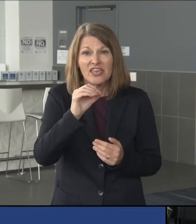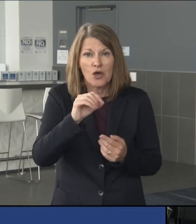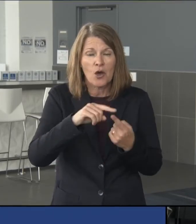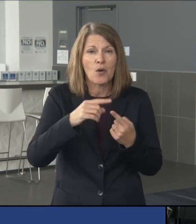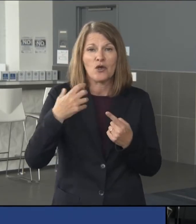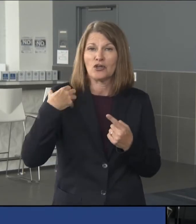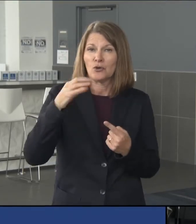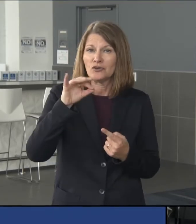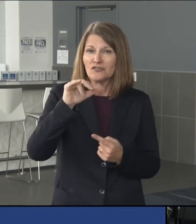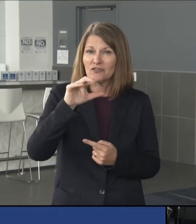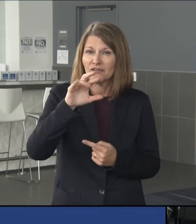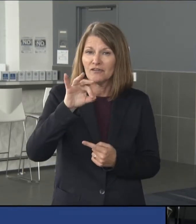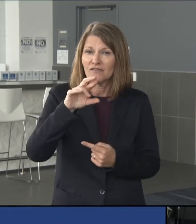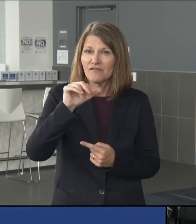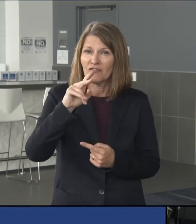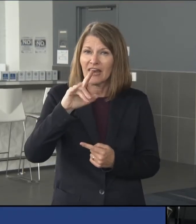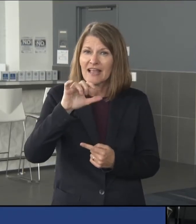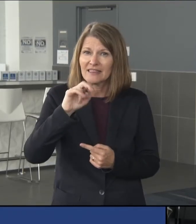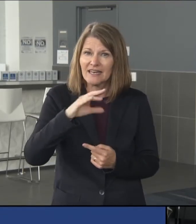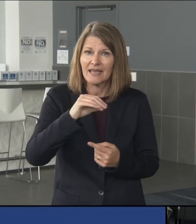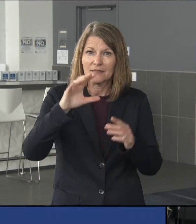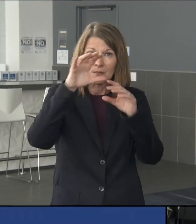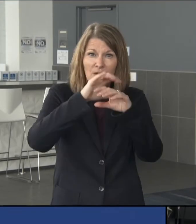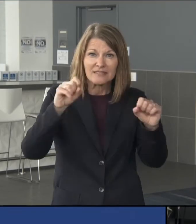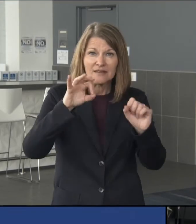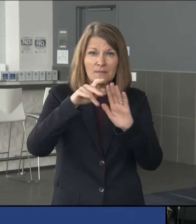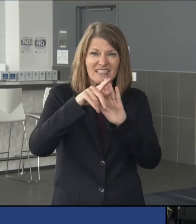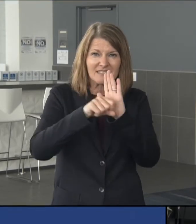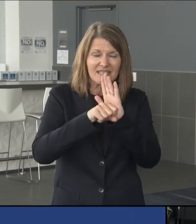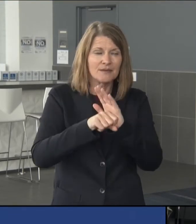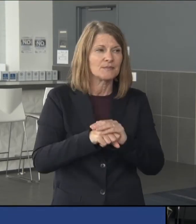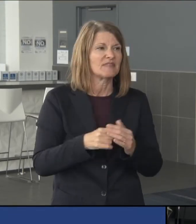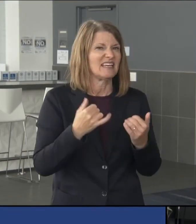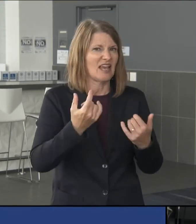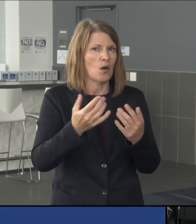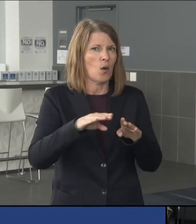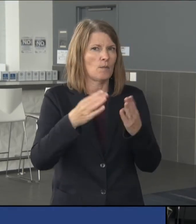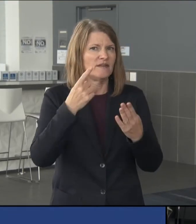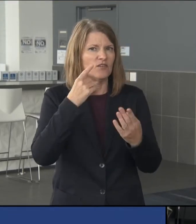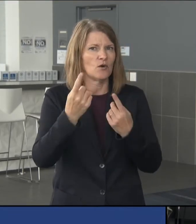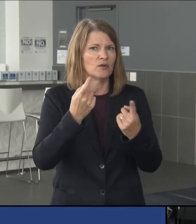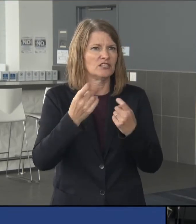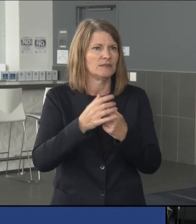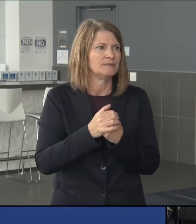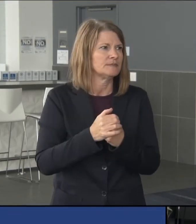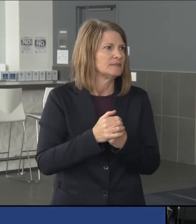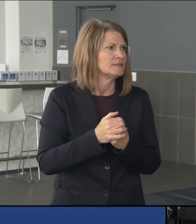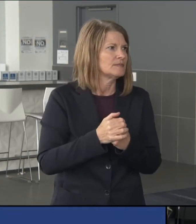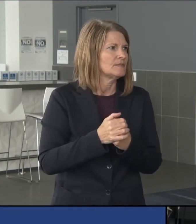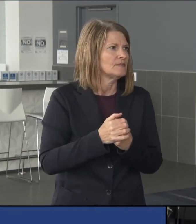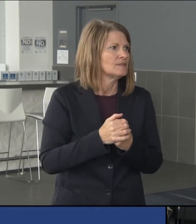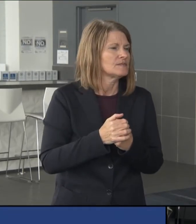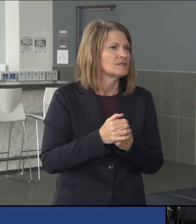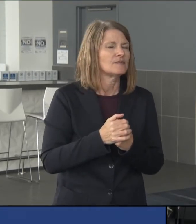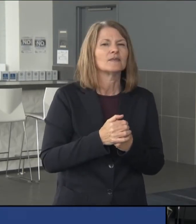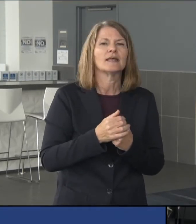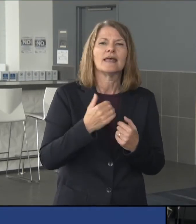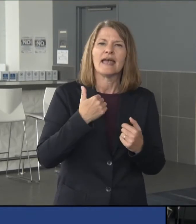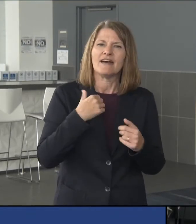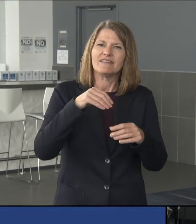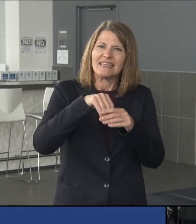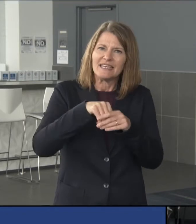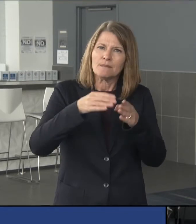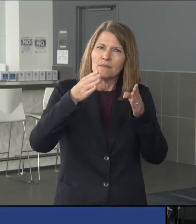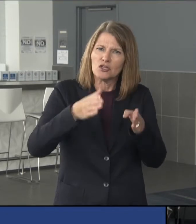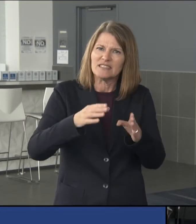Coach Franklin. And now we'll all take questions. Any quick. Yeah. For college's sake, going to in-person classes in the fall, have you